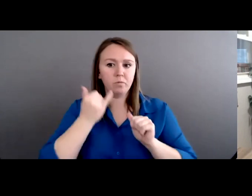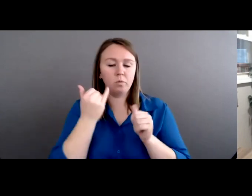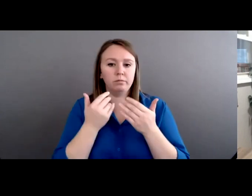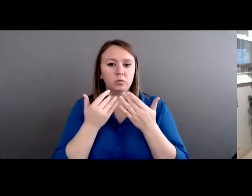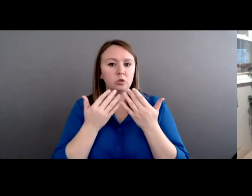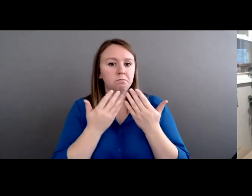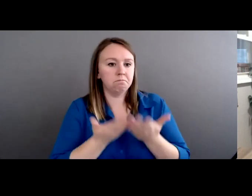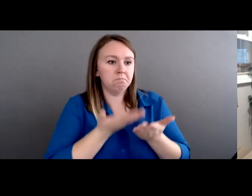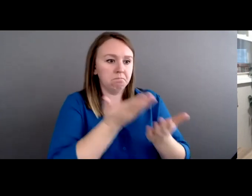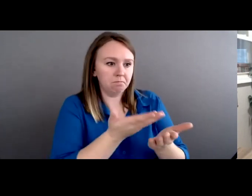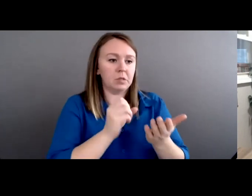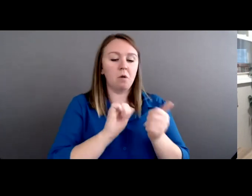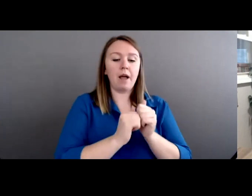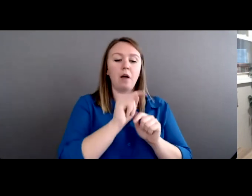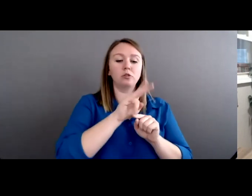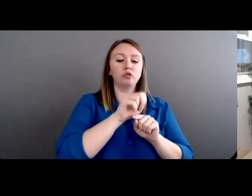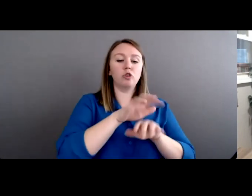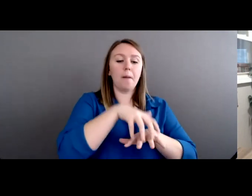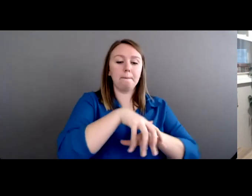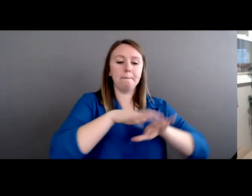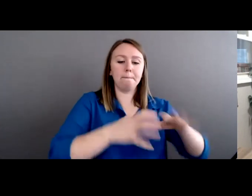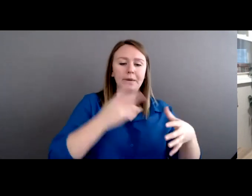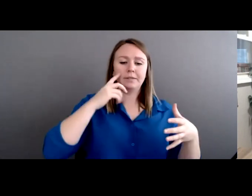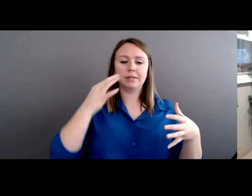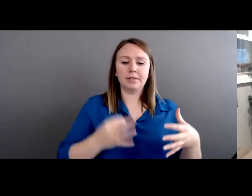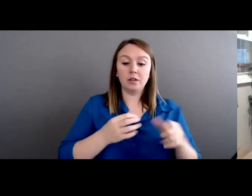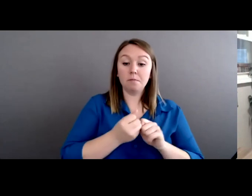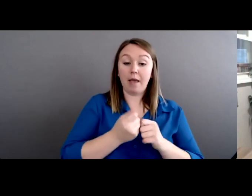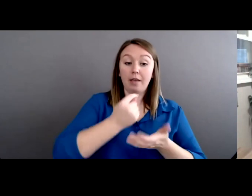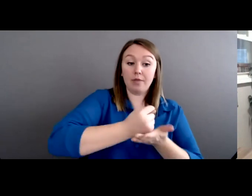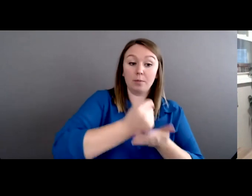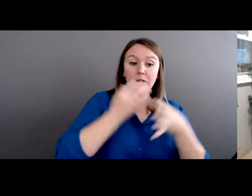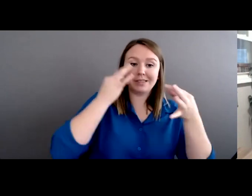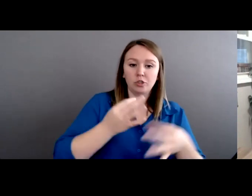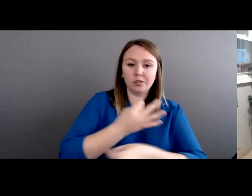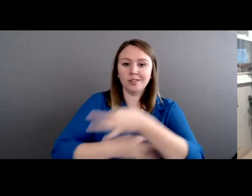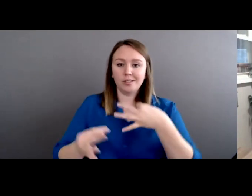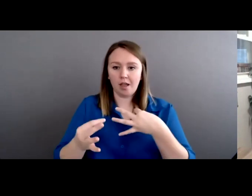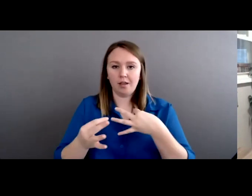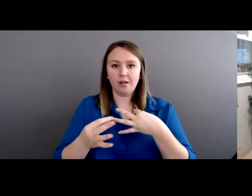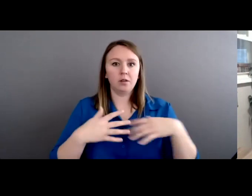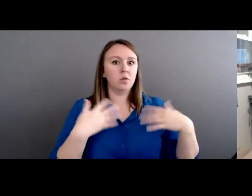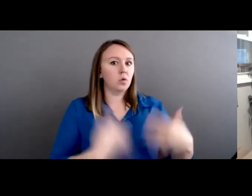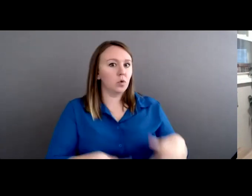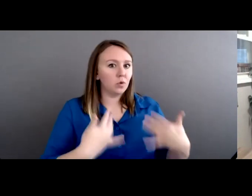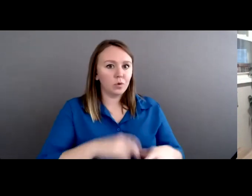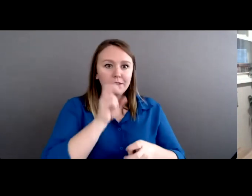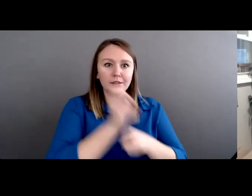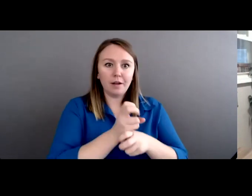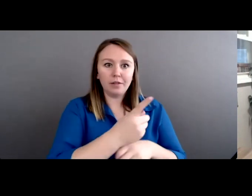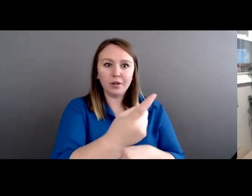a therapeutic choice? Oh, my gosh. This is a hard question. I'm working on it. I've got an